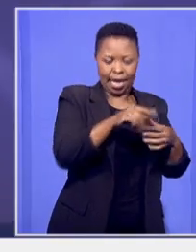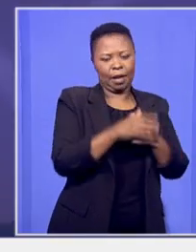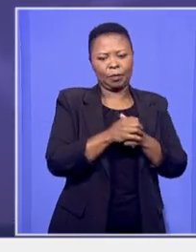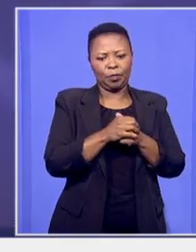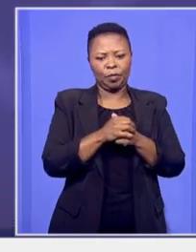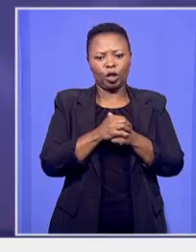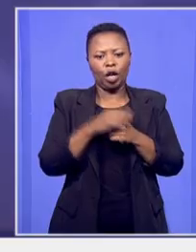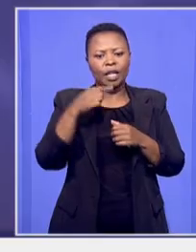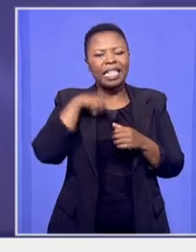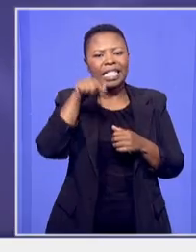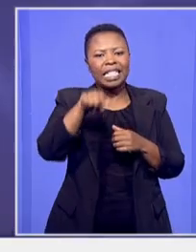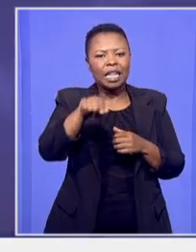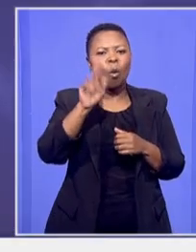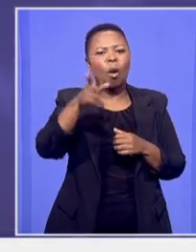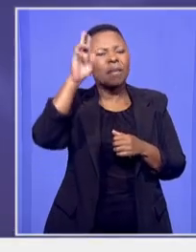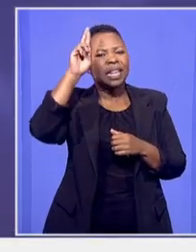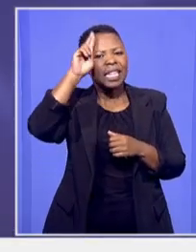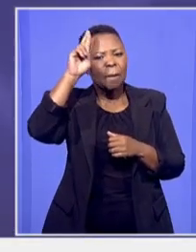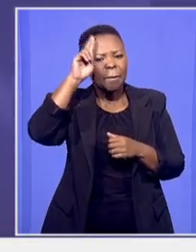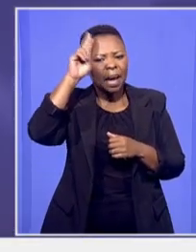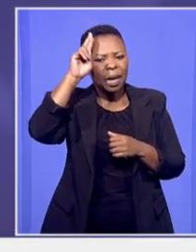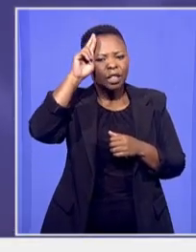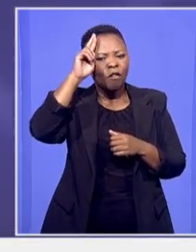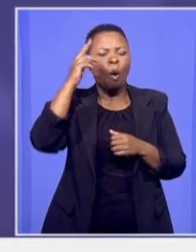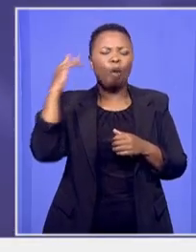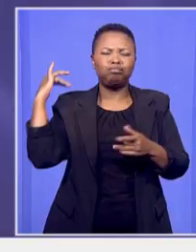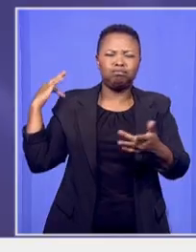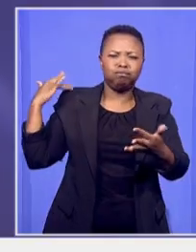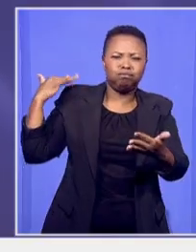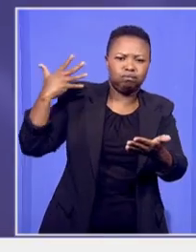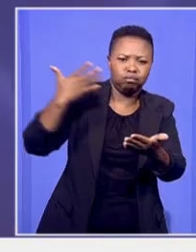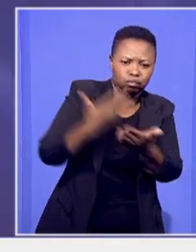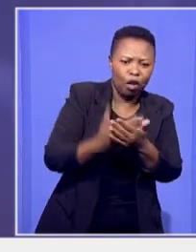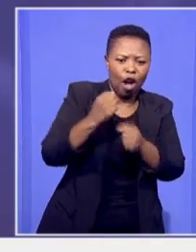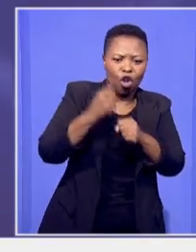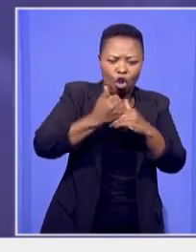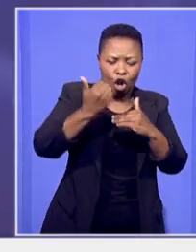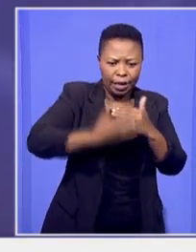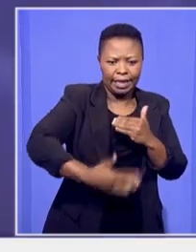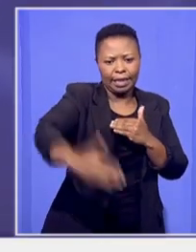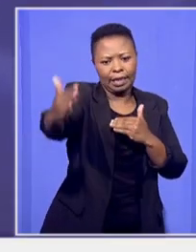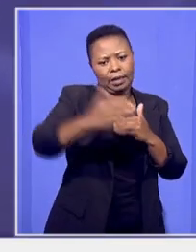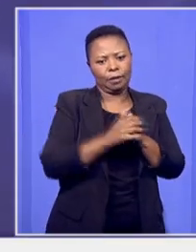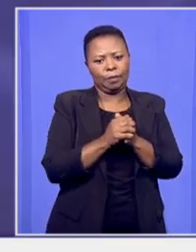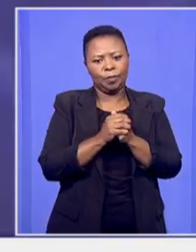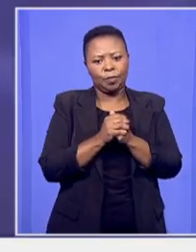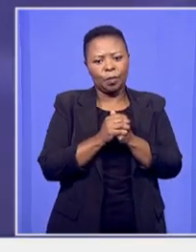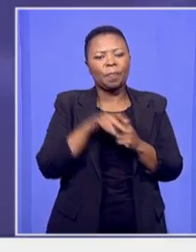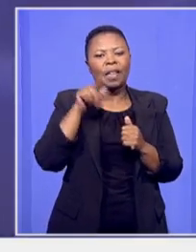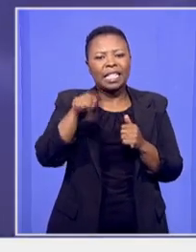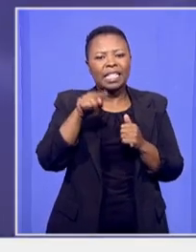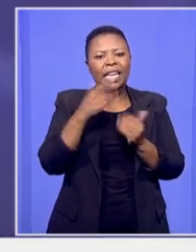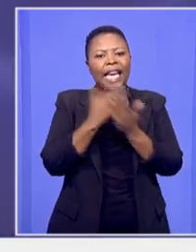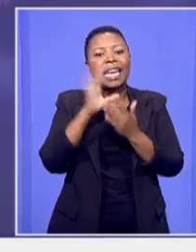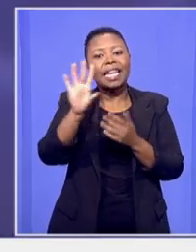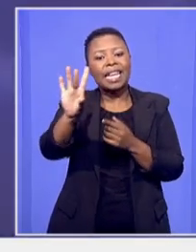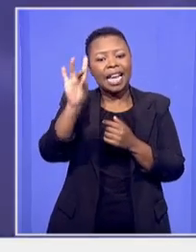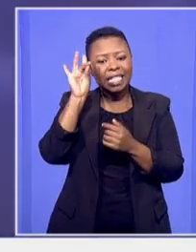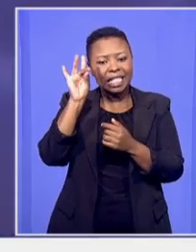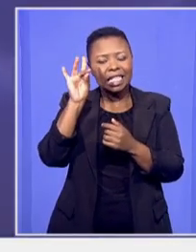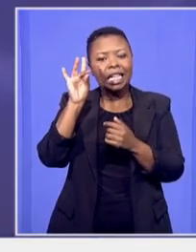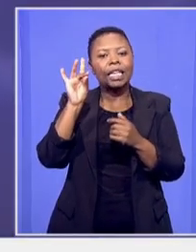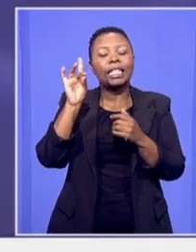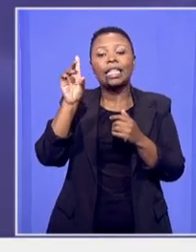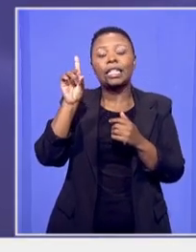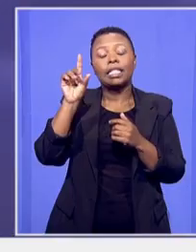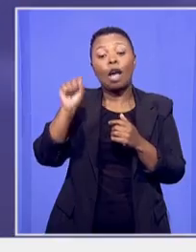remembered for years to come it can either be the election that hastened the destruction of South Africa or the